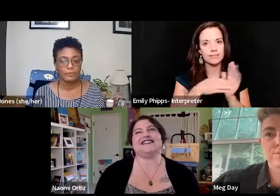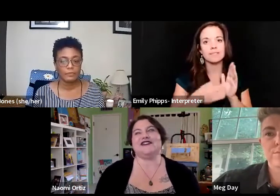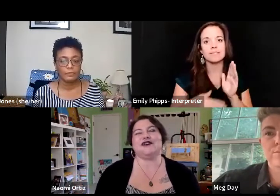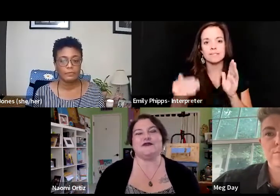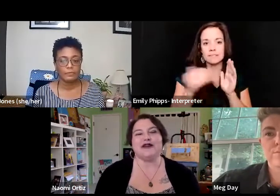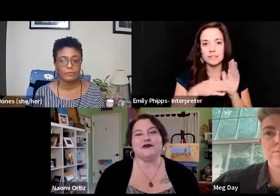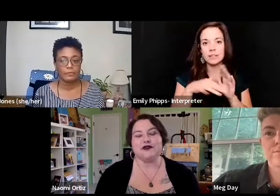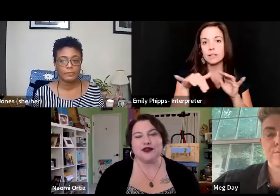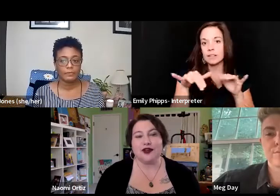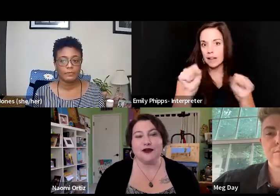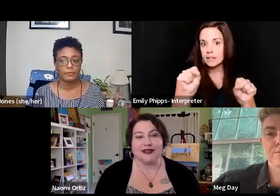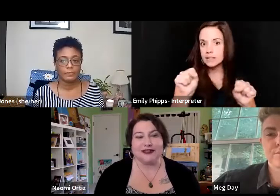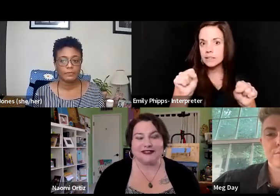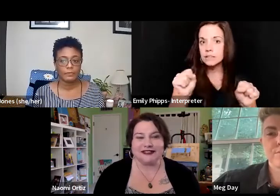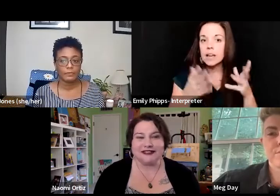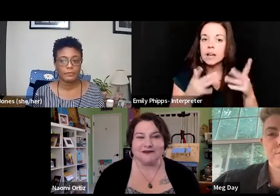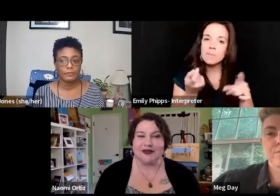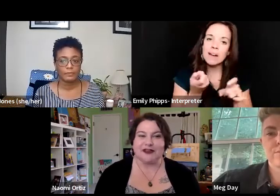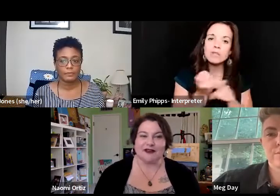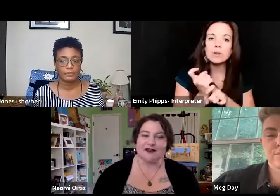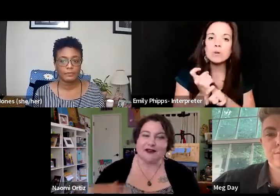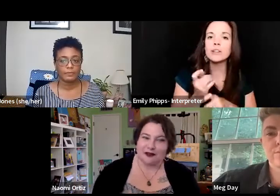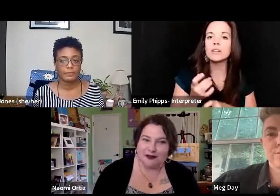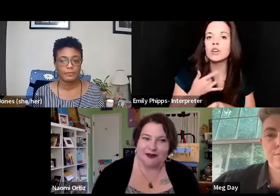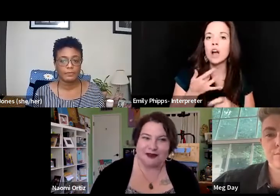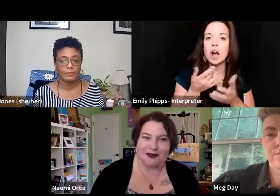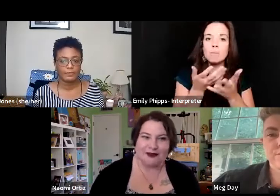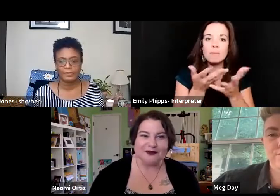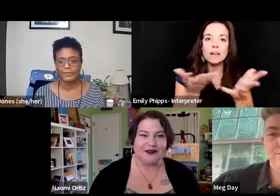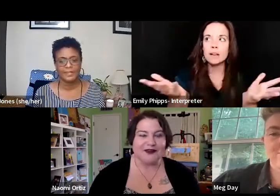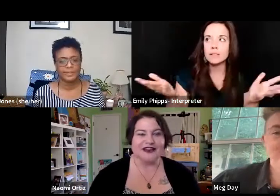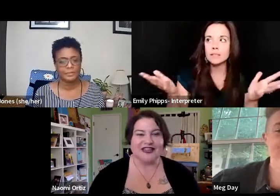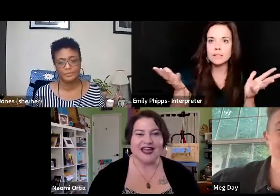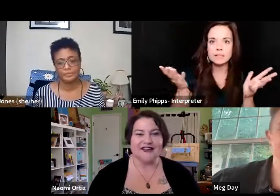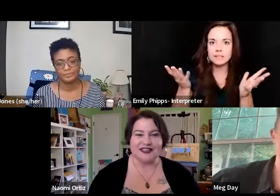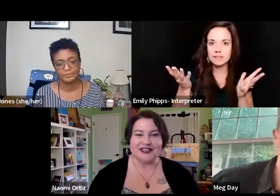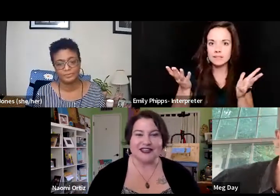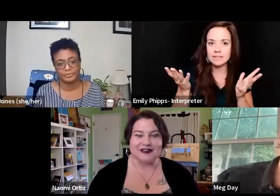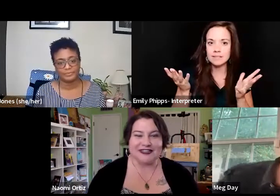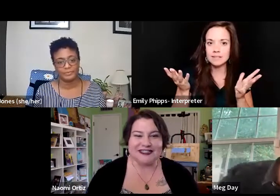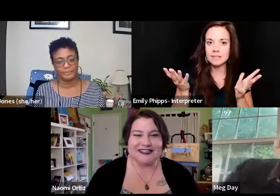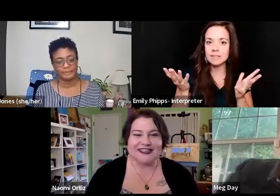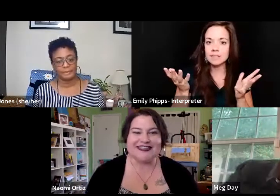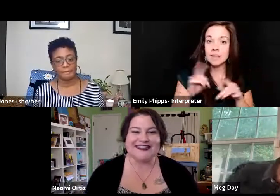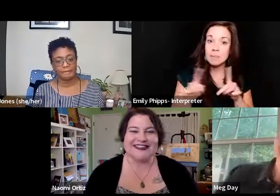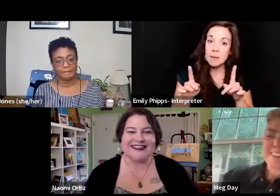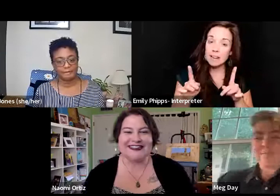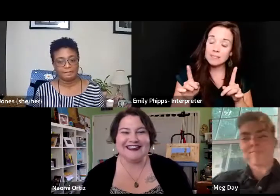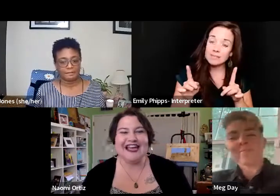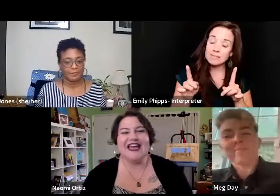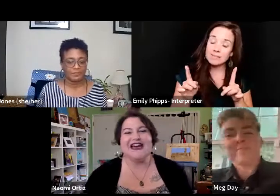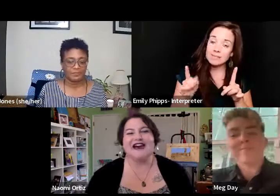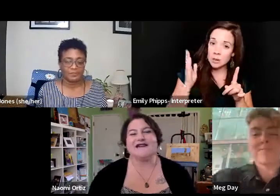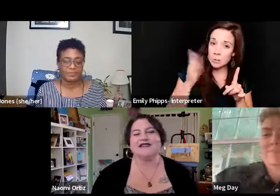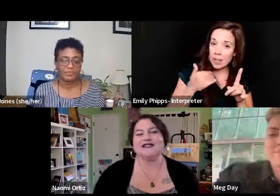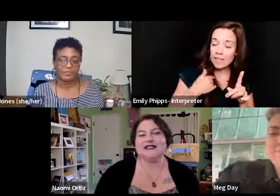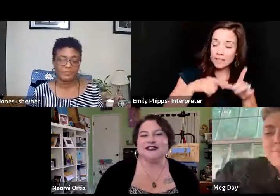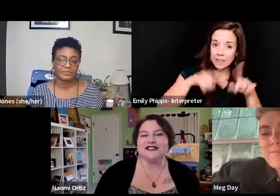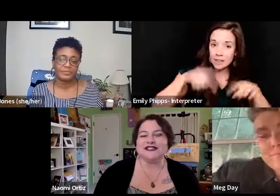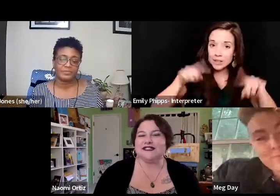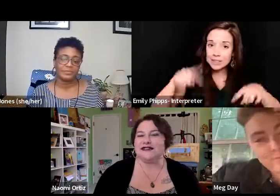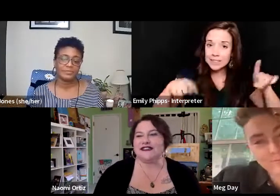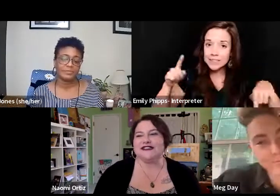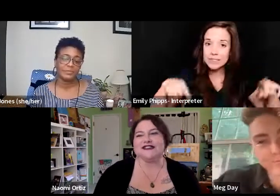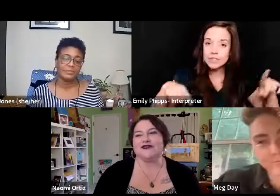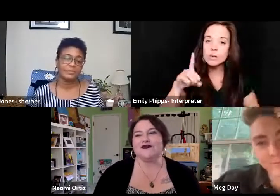yes, you know, it might ruin your ambiance, but, you know, you actually have been diversity. Um, so